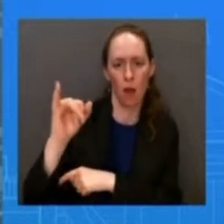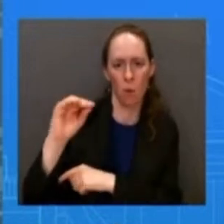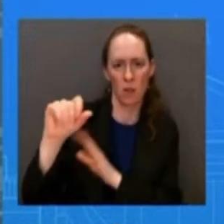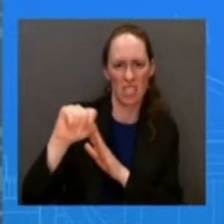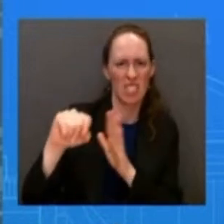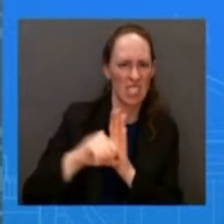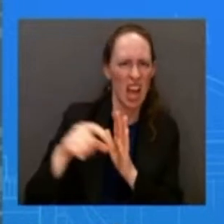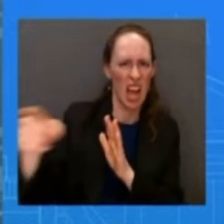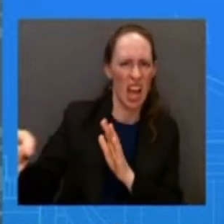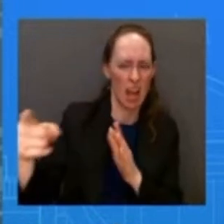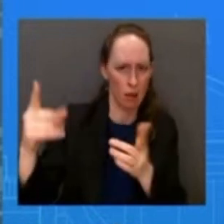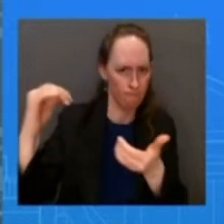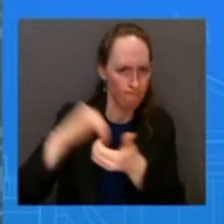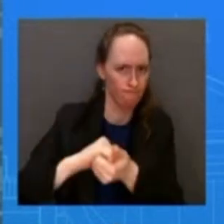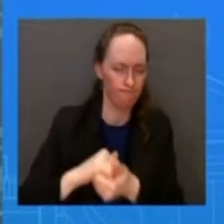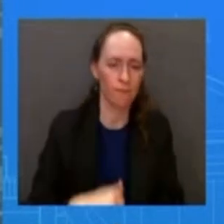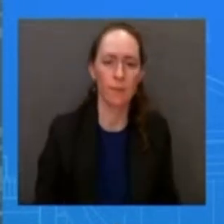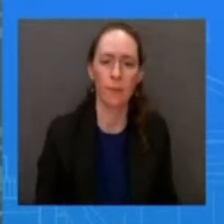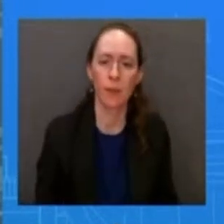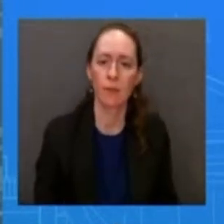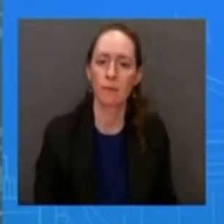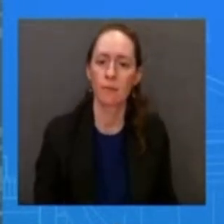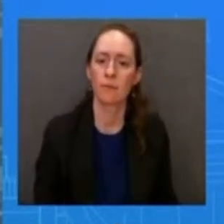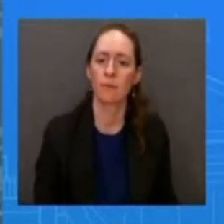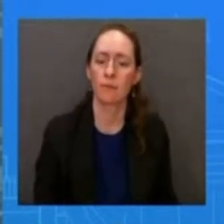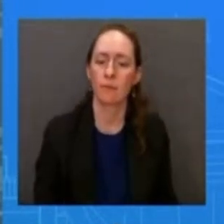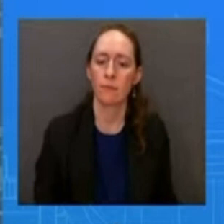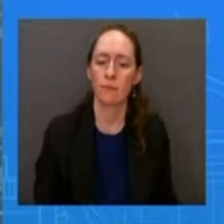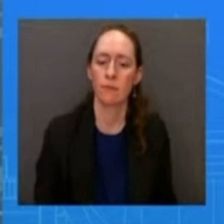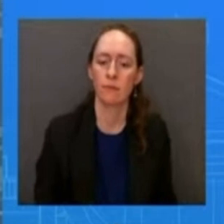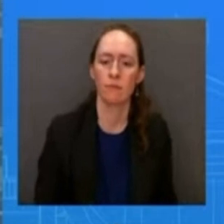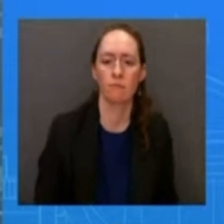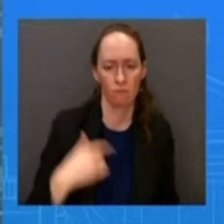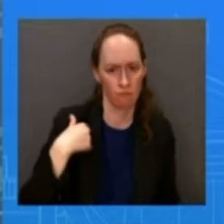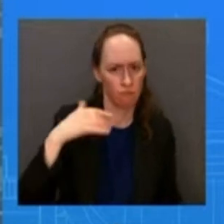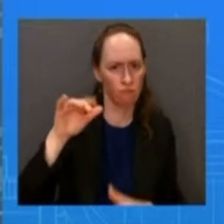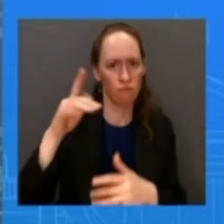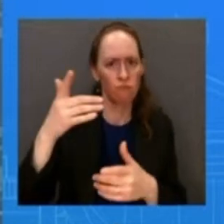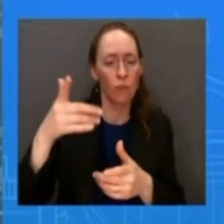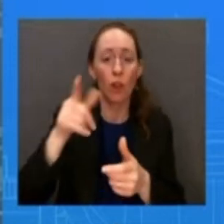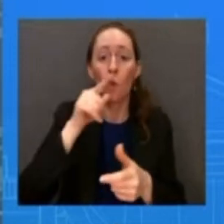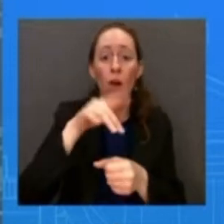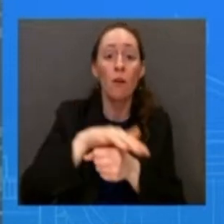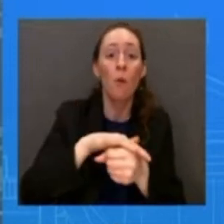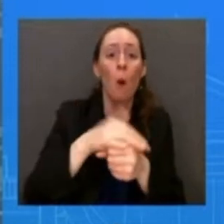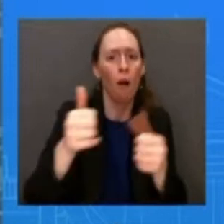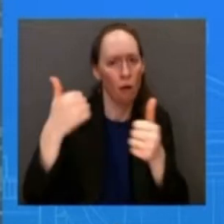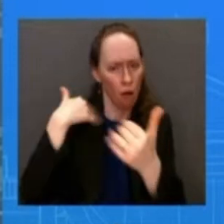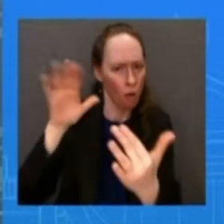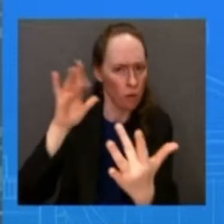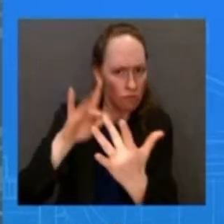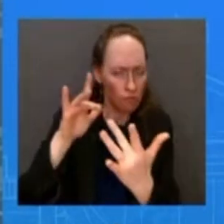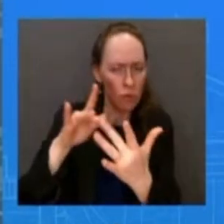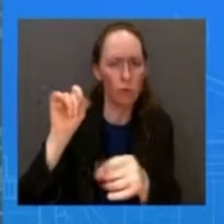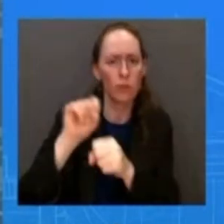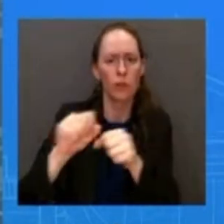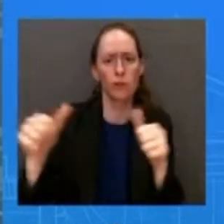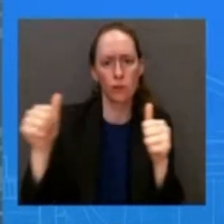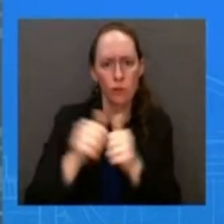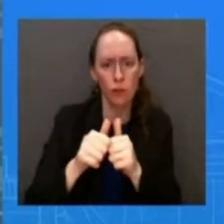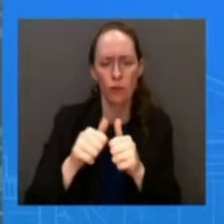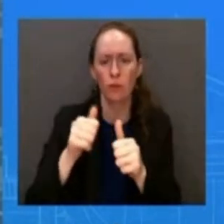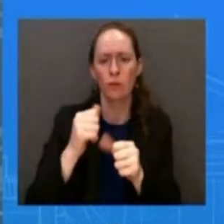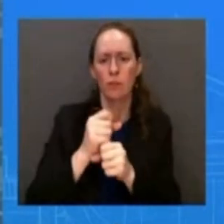touch uh with local effect uh electives on the ground uh to make sure that their concerns are being met okay